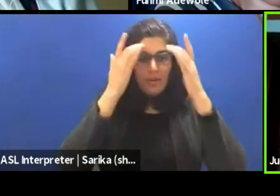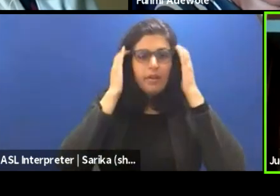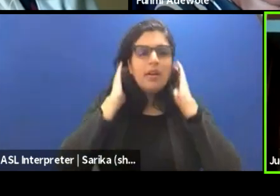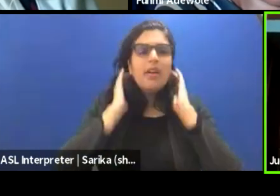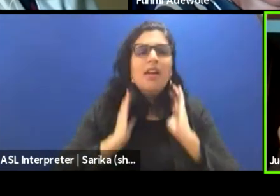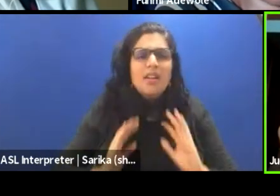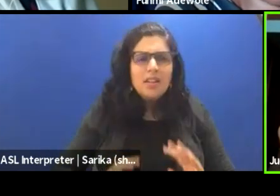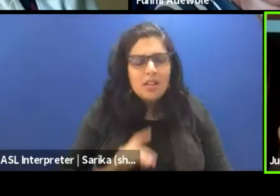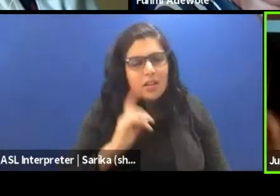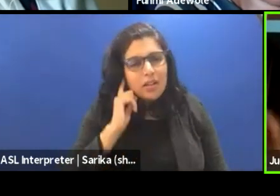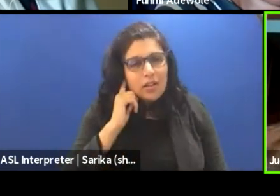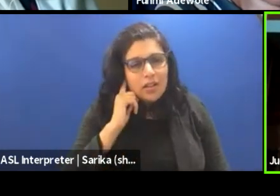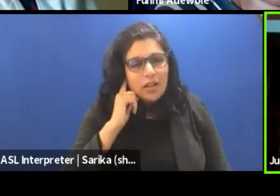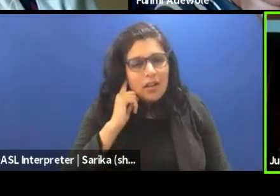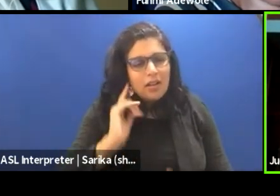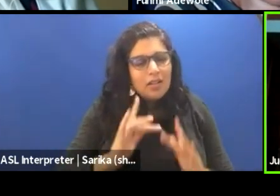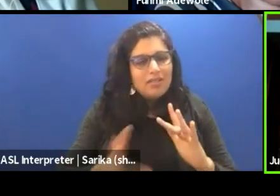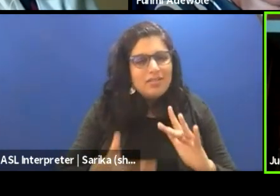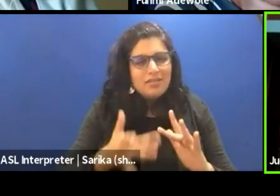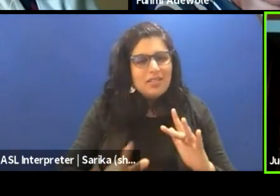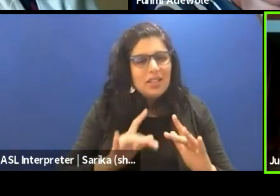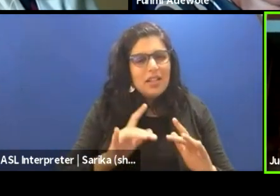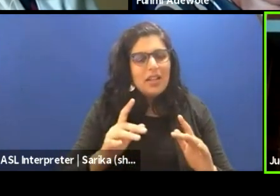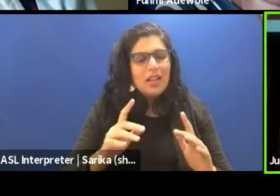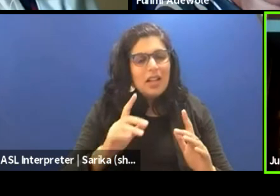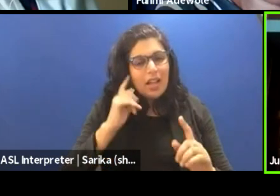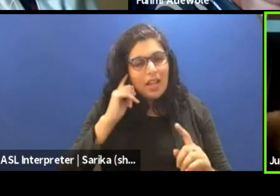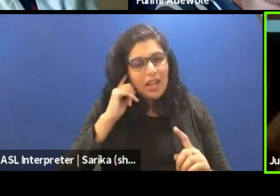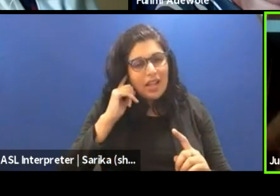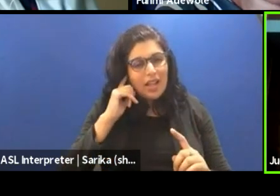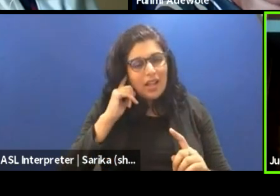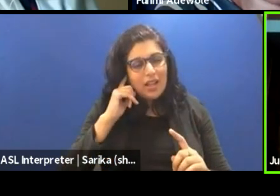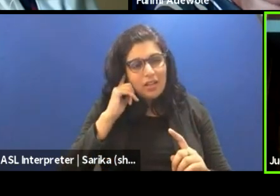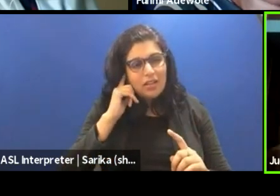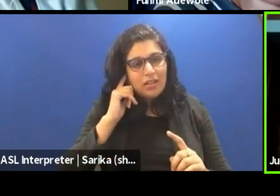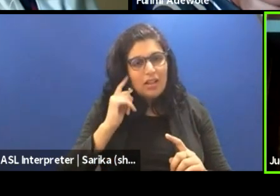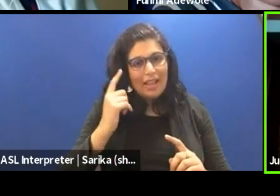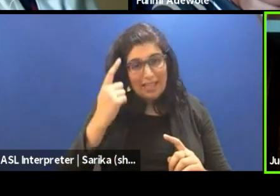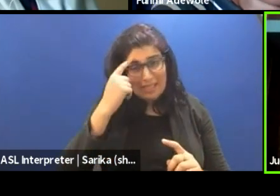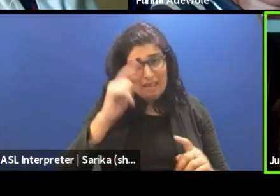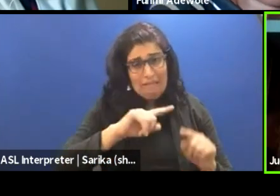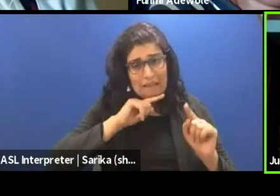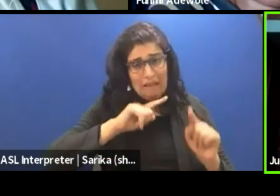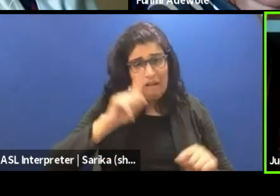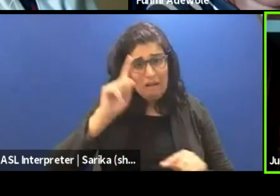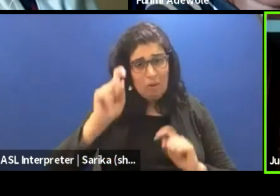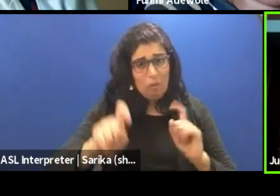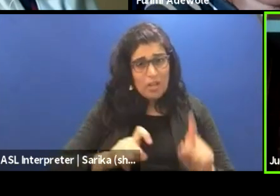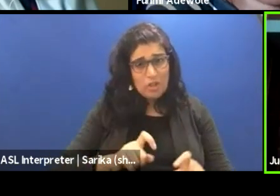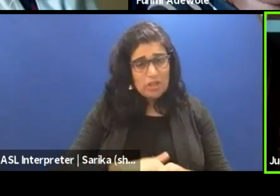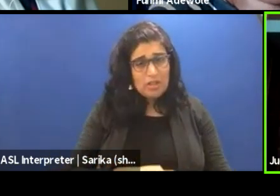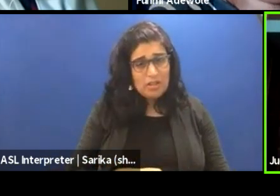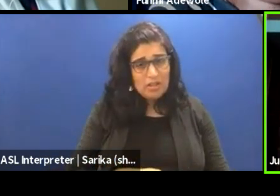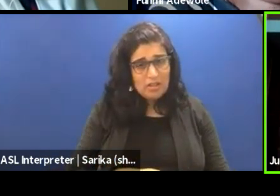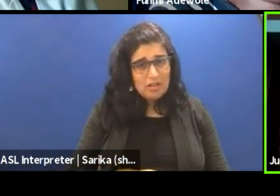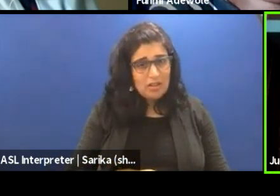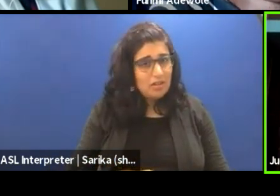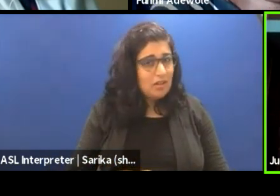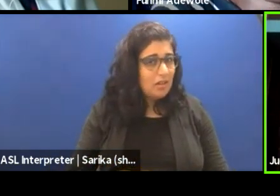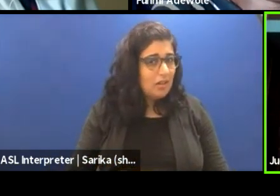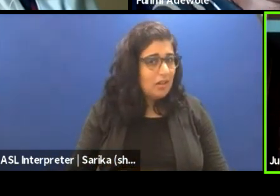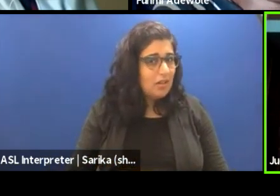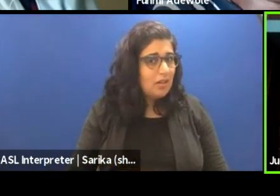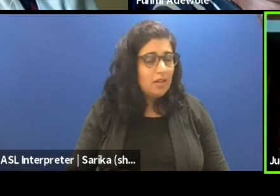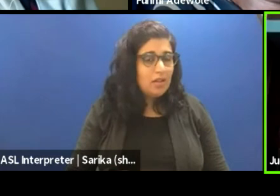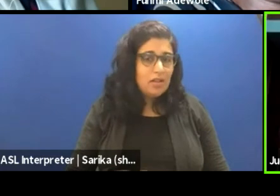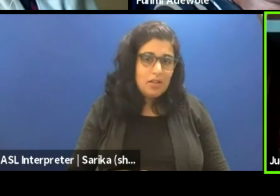solution was God. So I think that can answer that question at a time